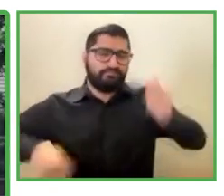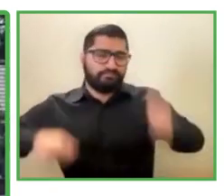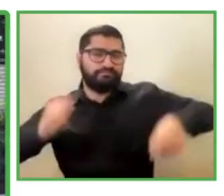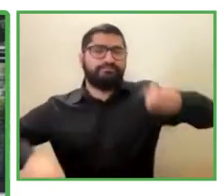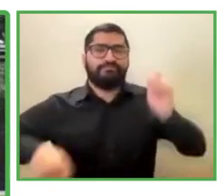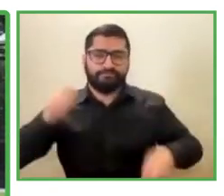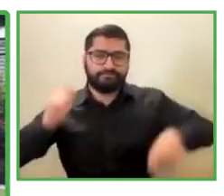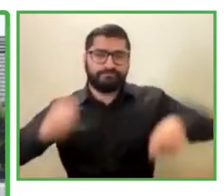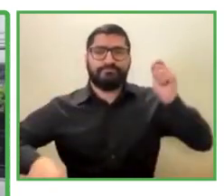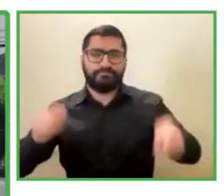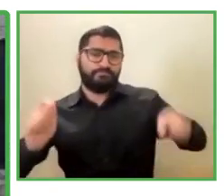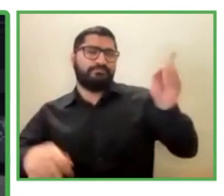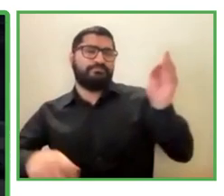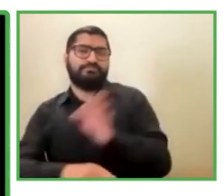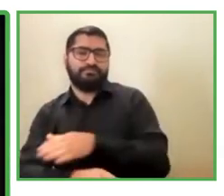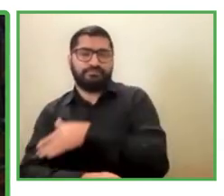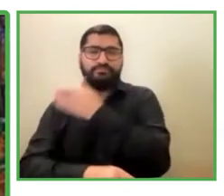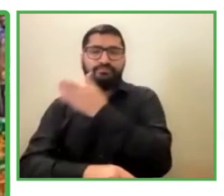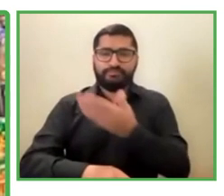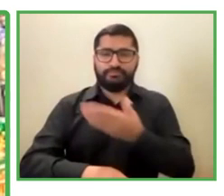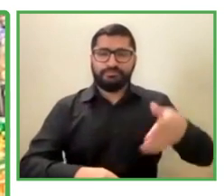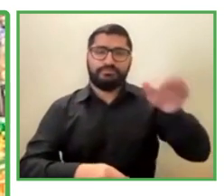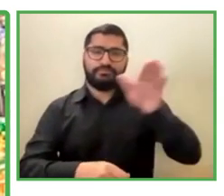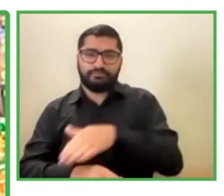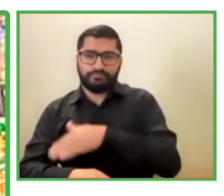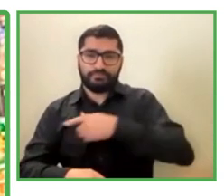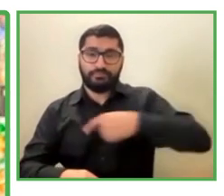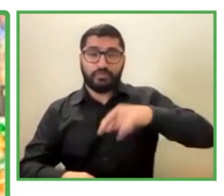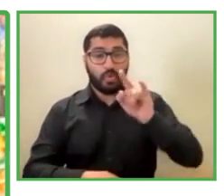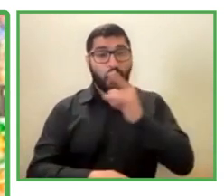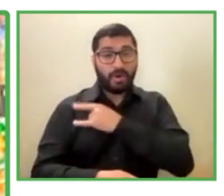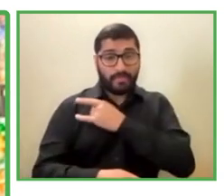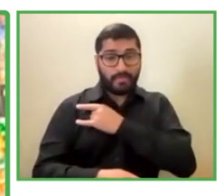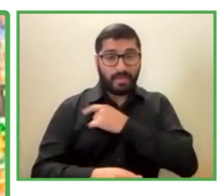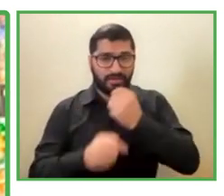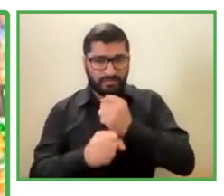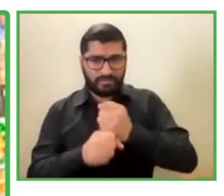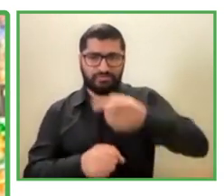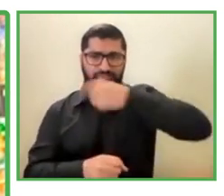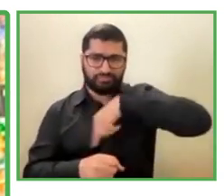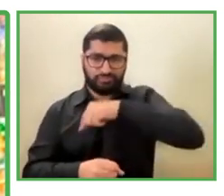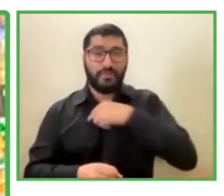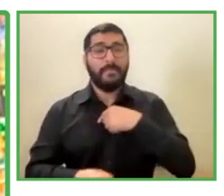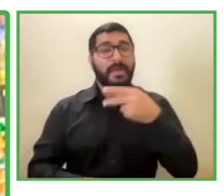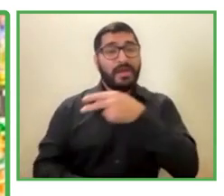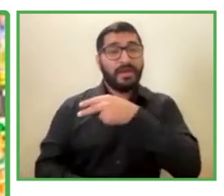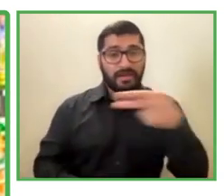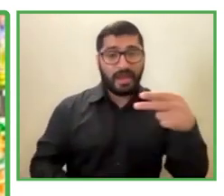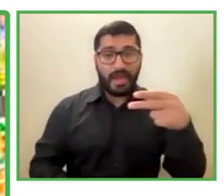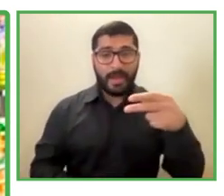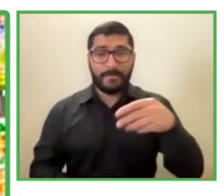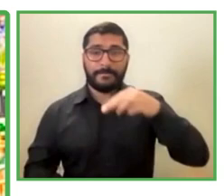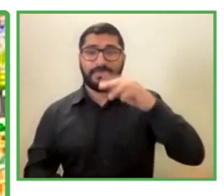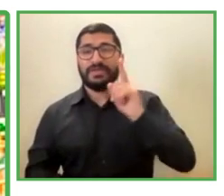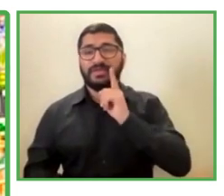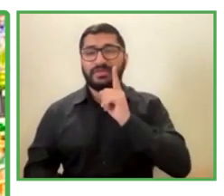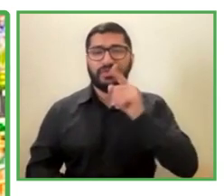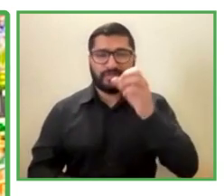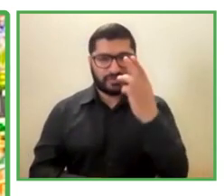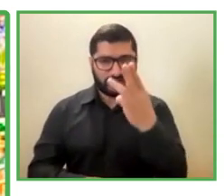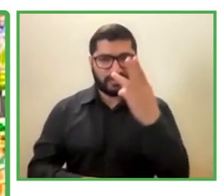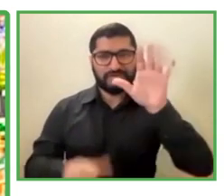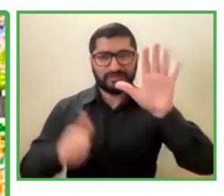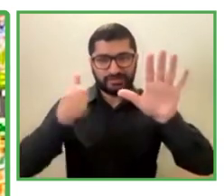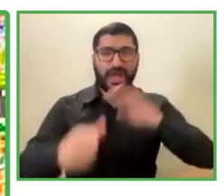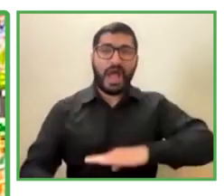In Unimark, we work to make Chile a more inclusive society. Hello, my name is Lucia. I'm 36 years old, and I just finished